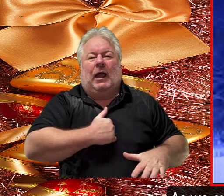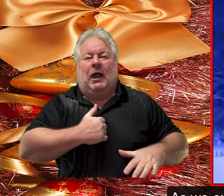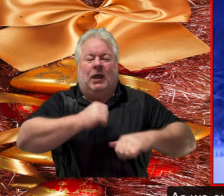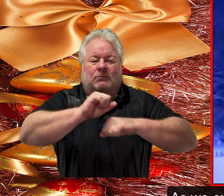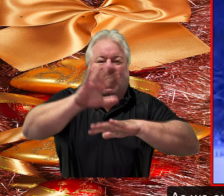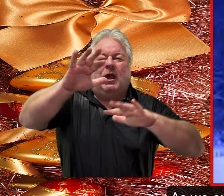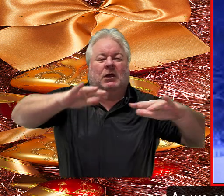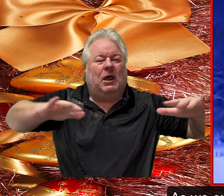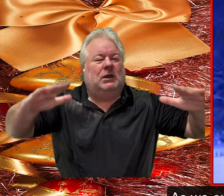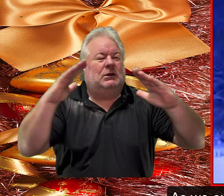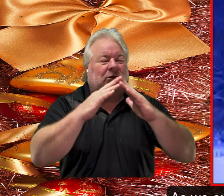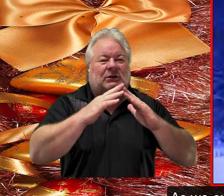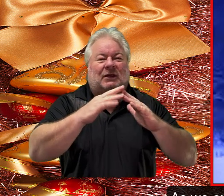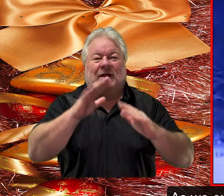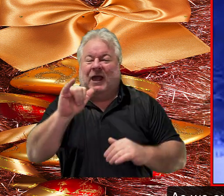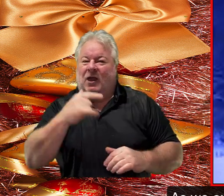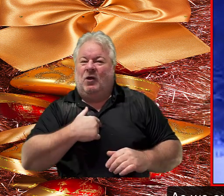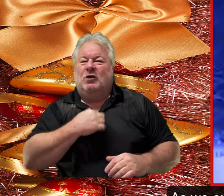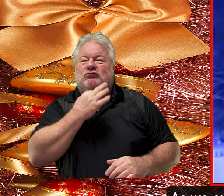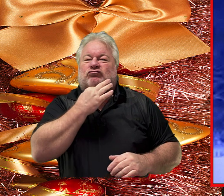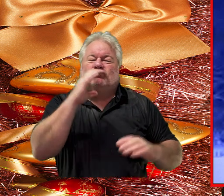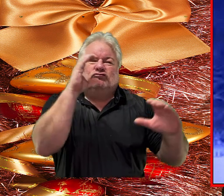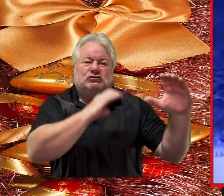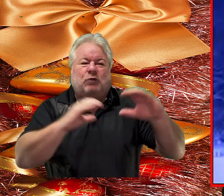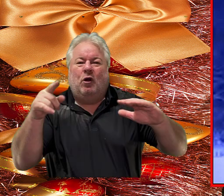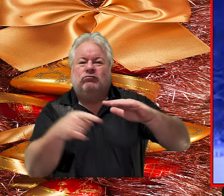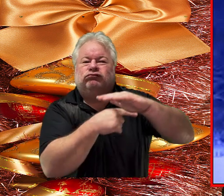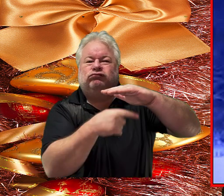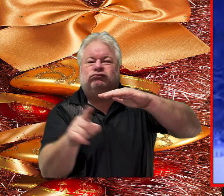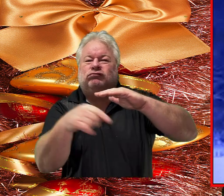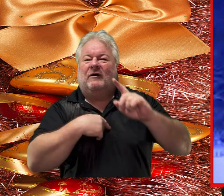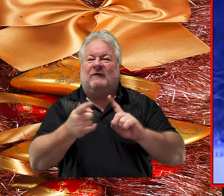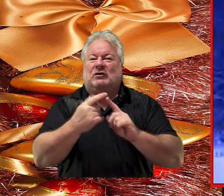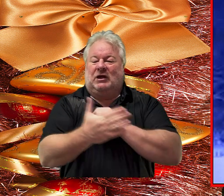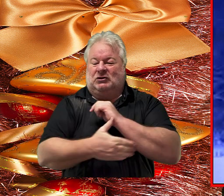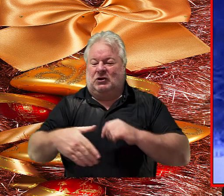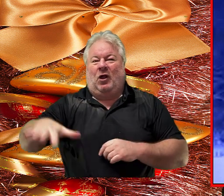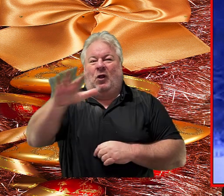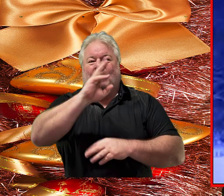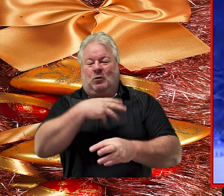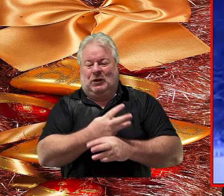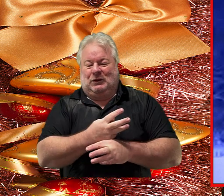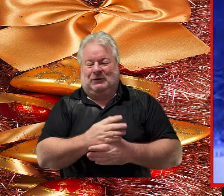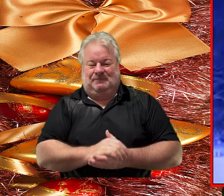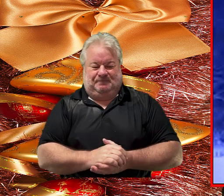explore it as our first country around the world